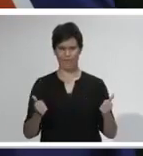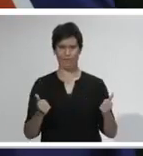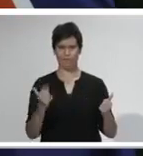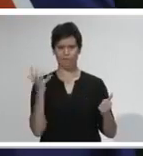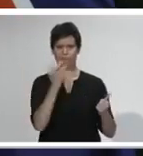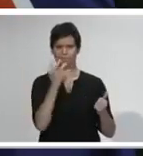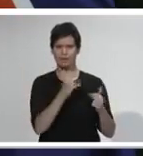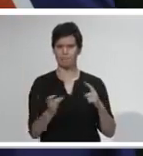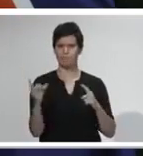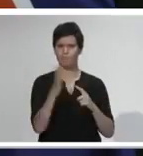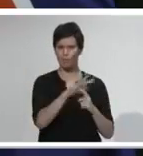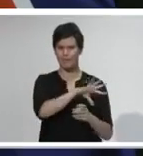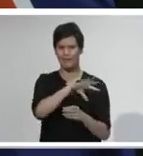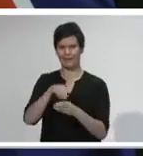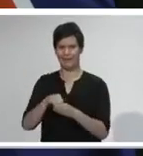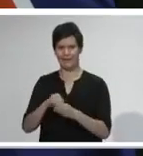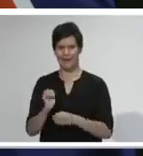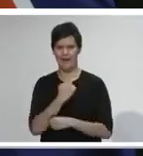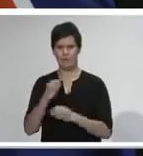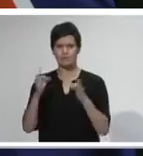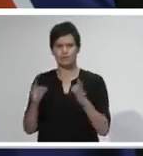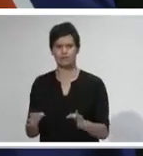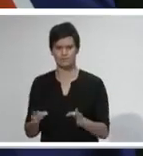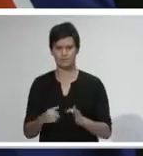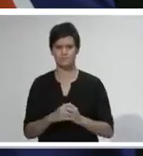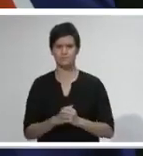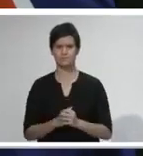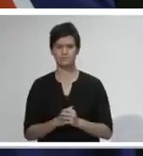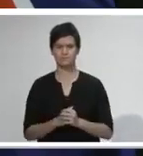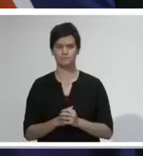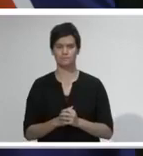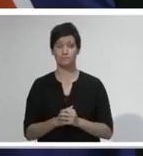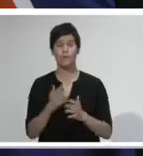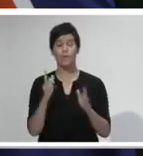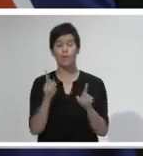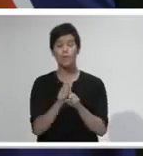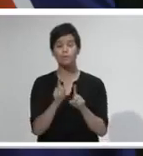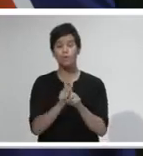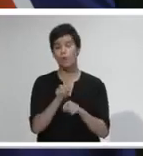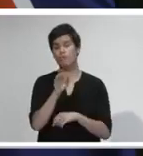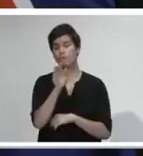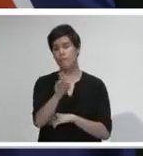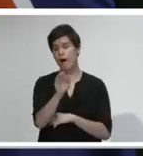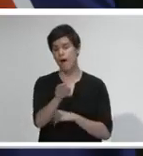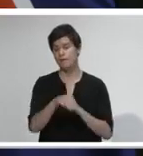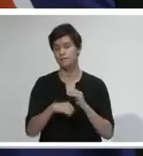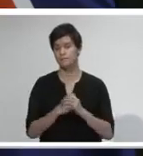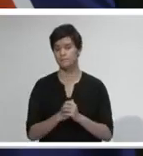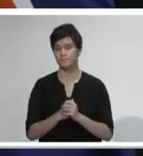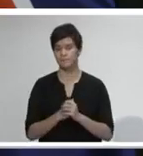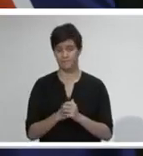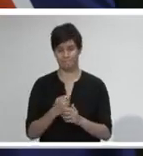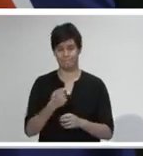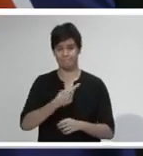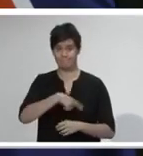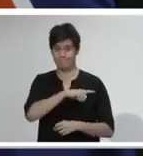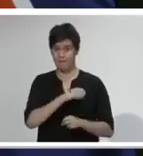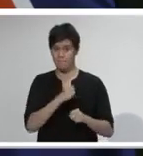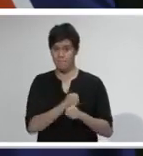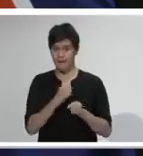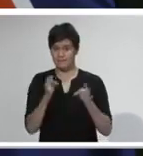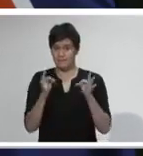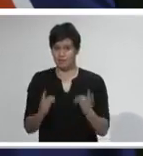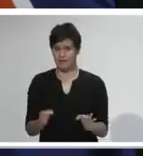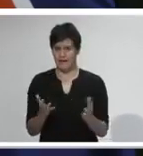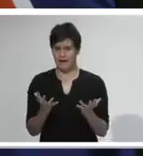Ministers will be a part of tomorrow. Just a quick reminder that there are several things that Ministers will consider, and these were criteria